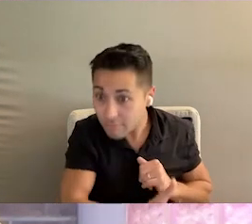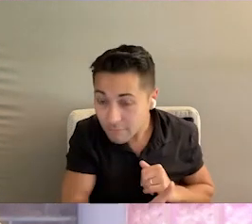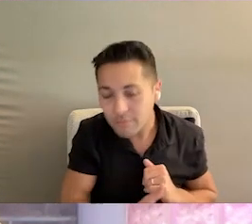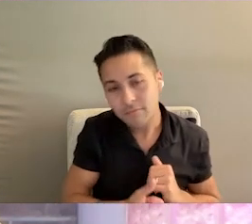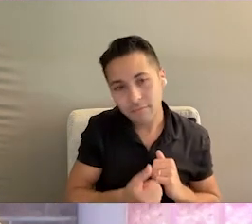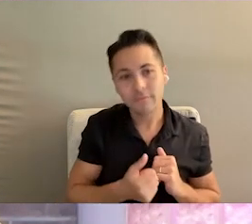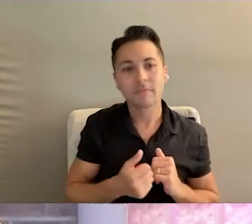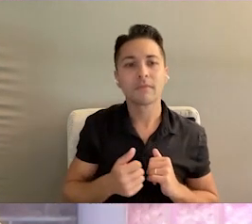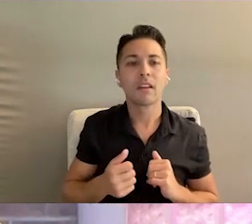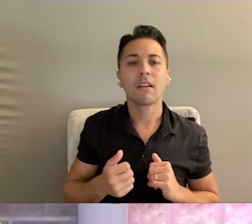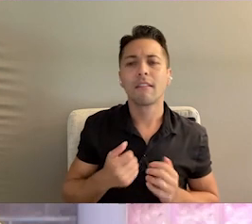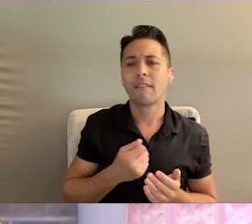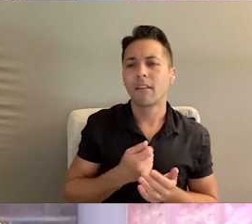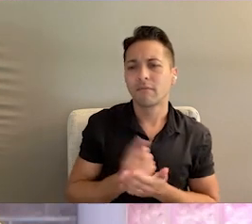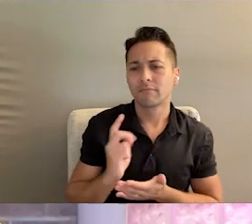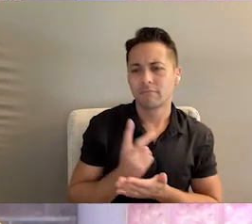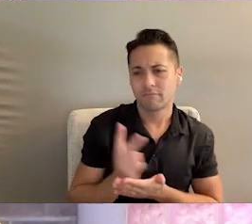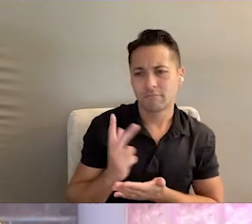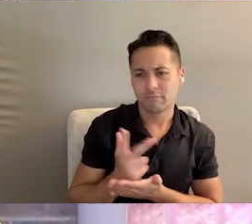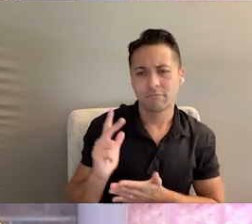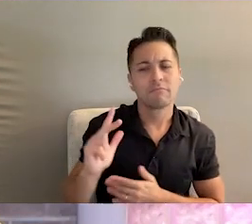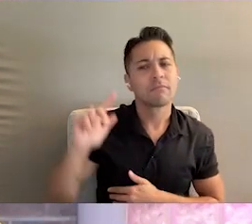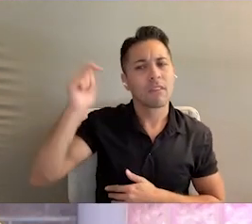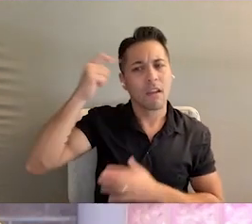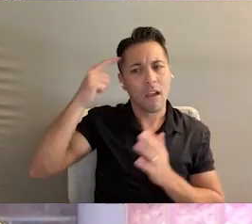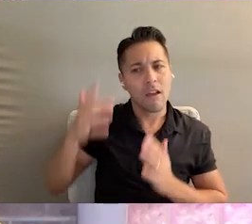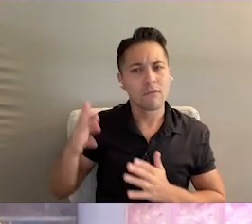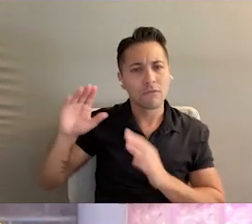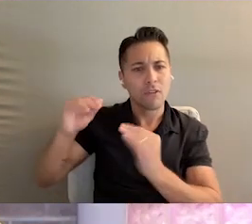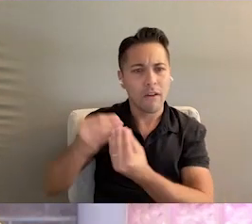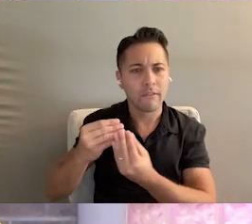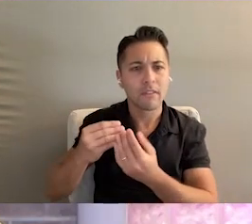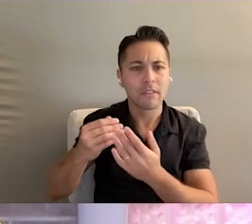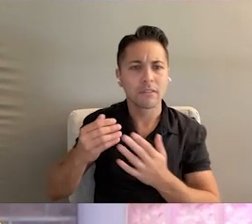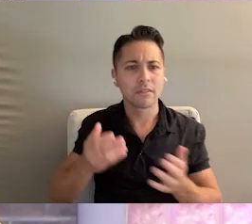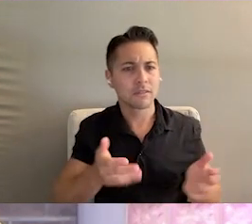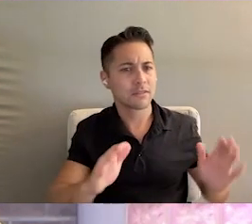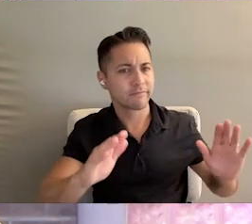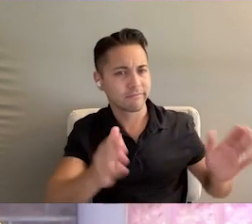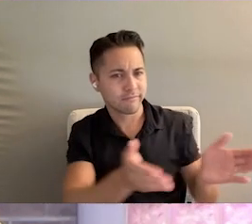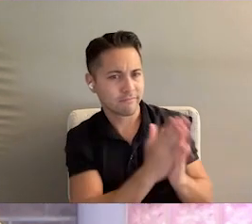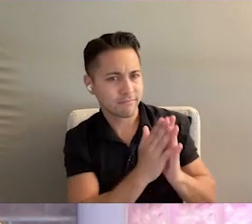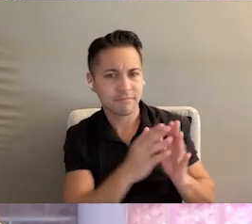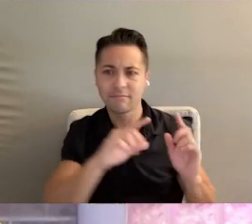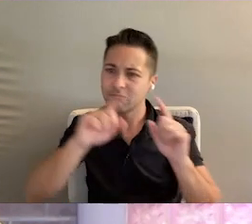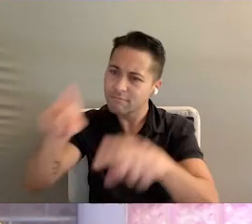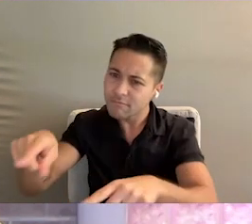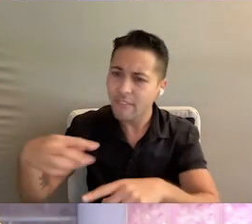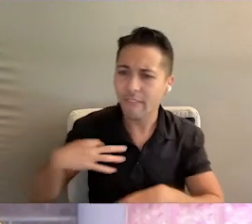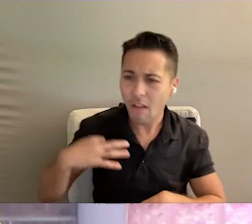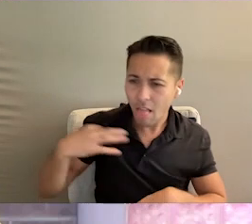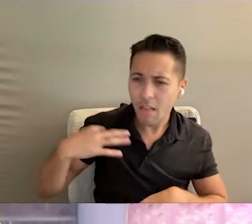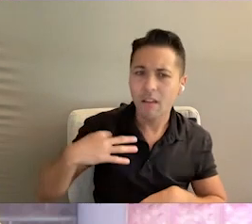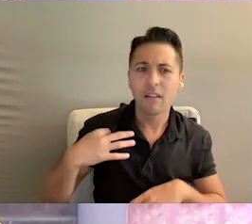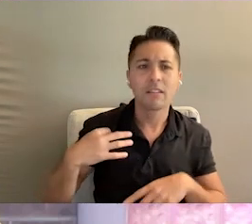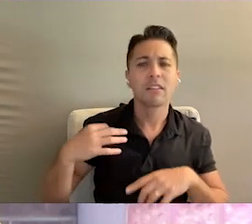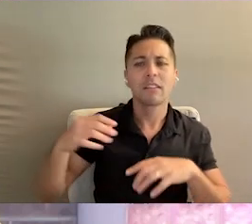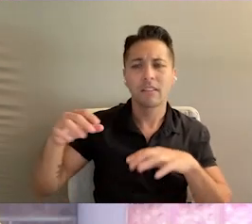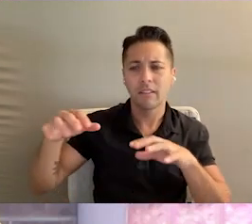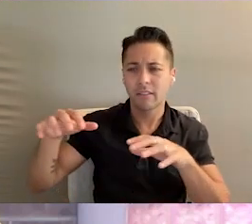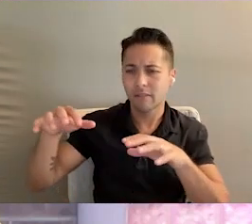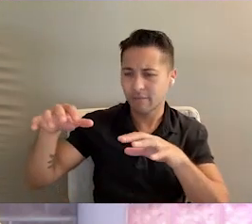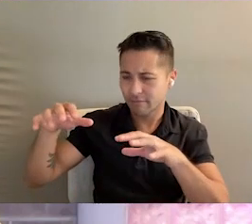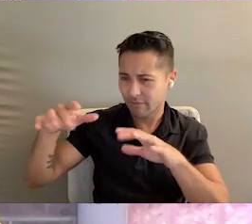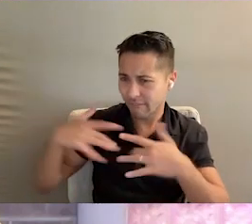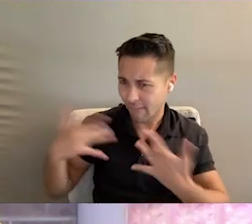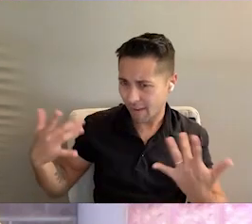APD had the honor of being invited by the governor's faith and community-based office to volunteer at an amazing event with the Miracle League